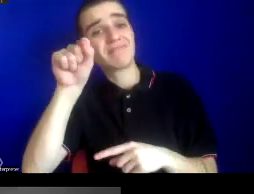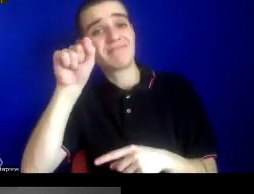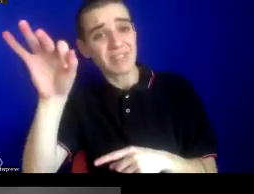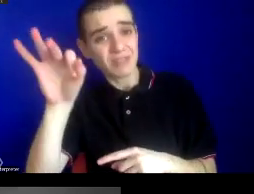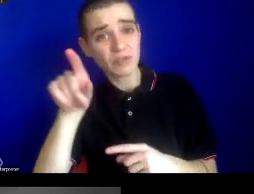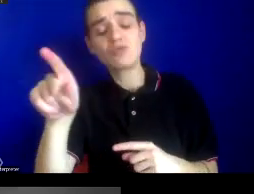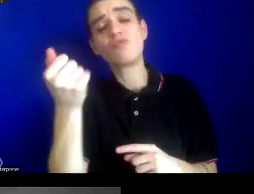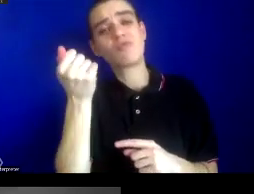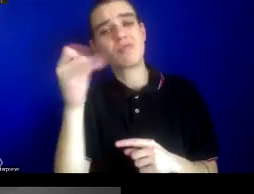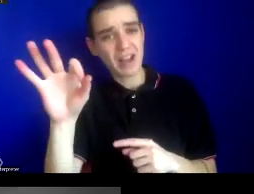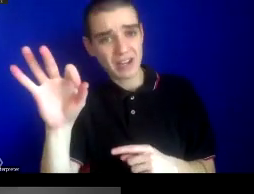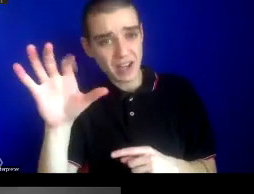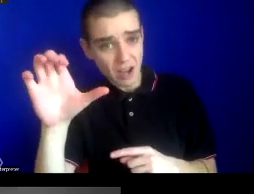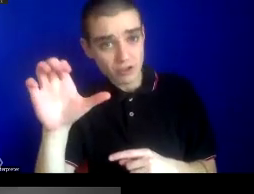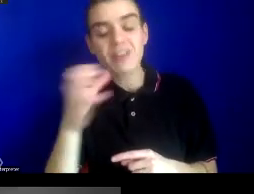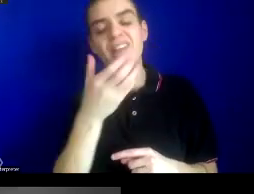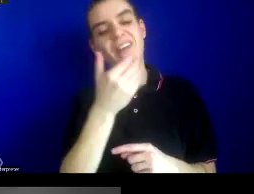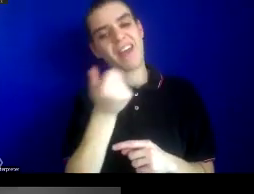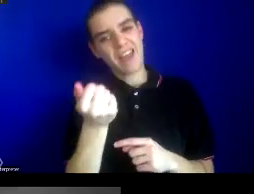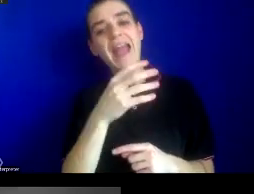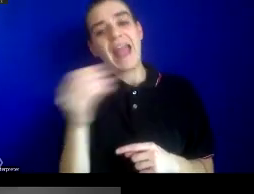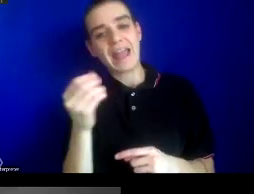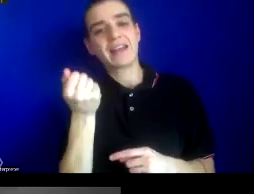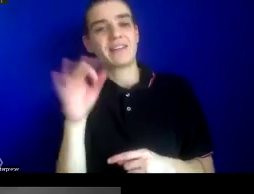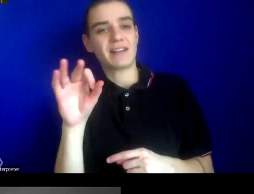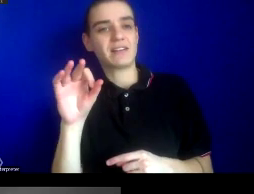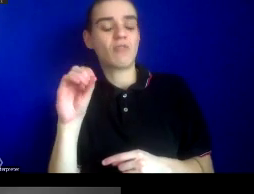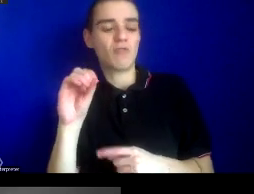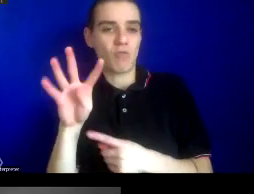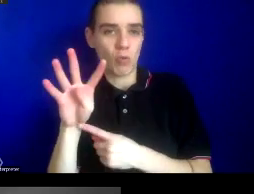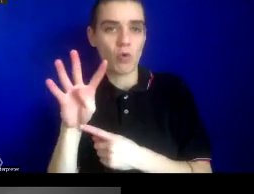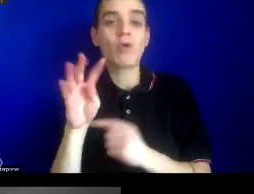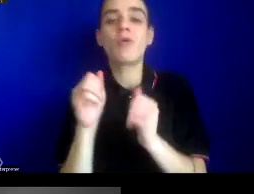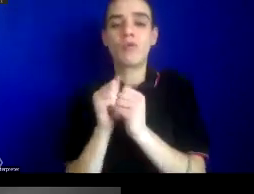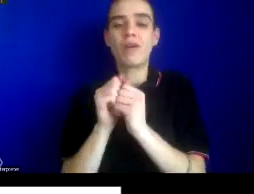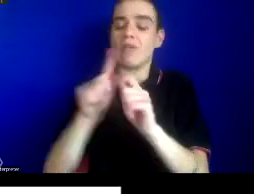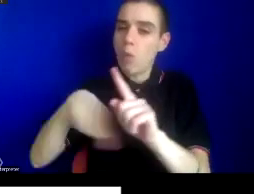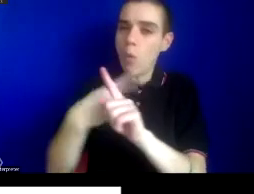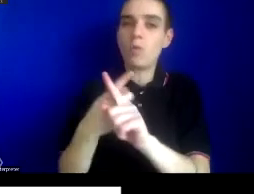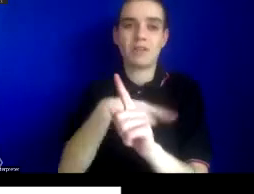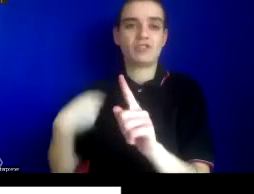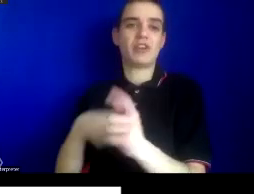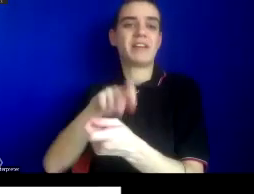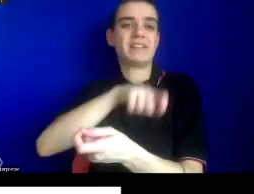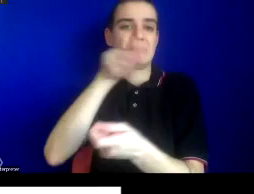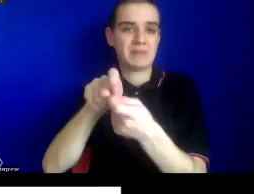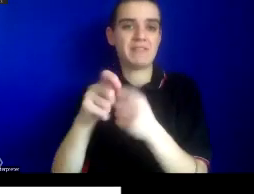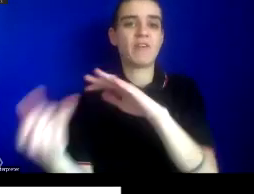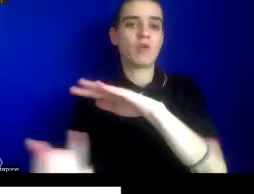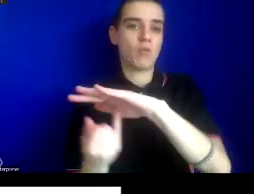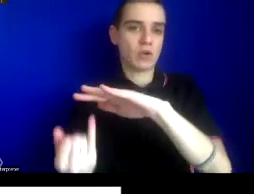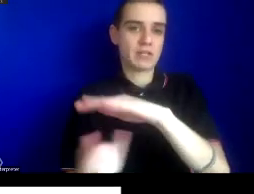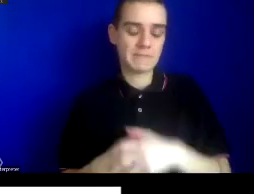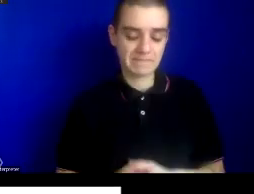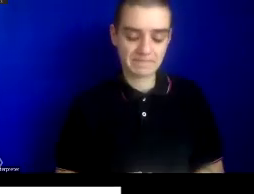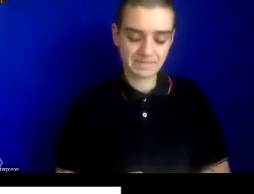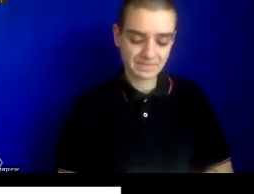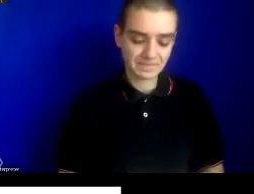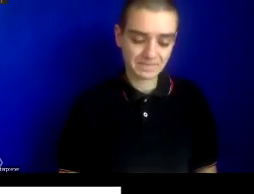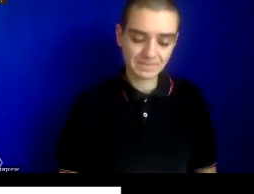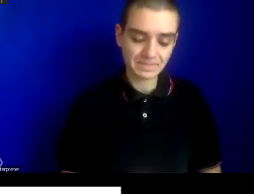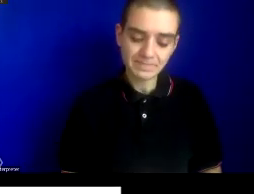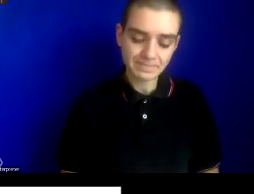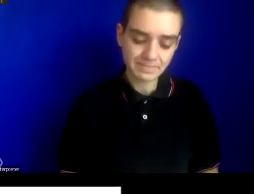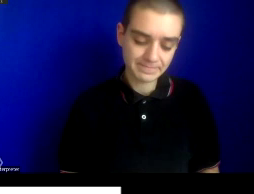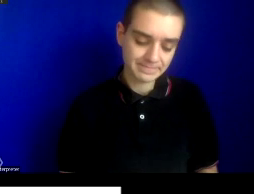1900 and 1904 when Chinese-specific quarantines were enacted. And this particular